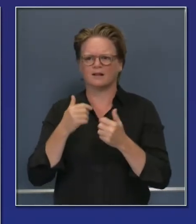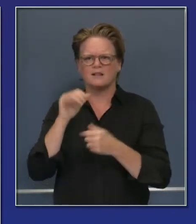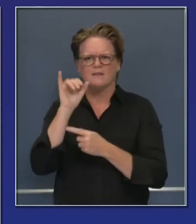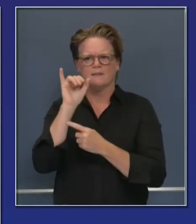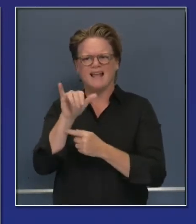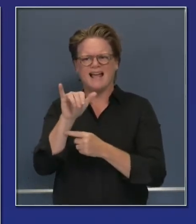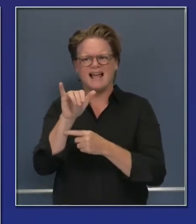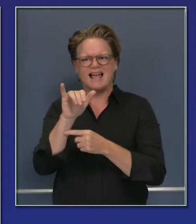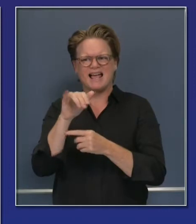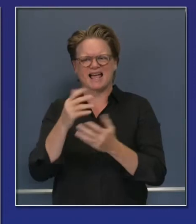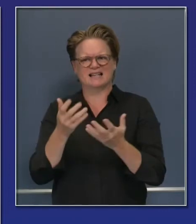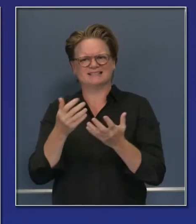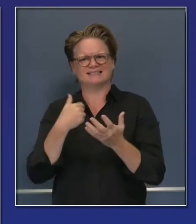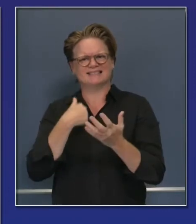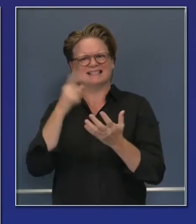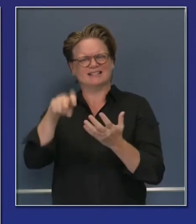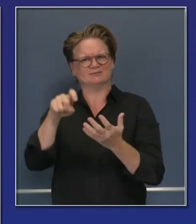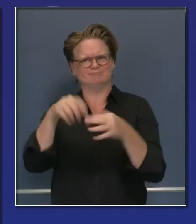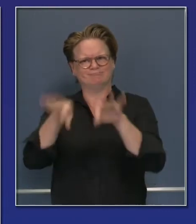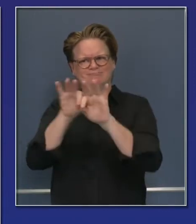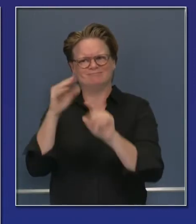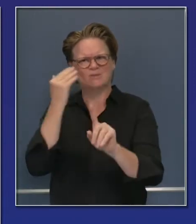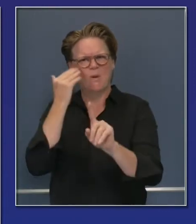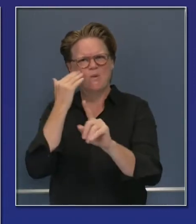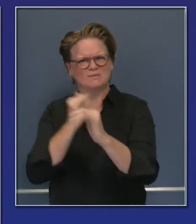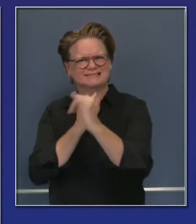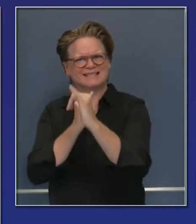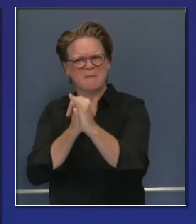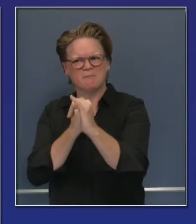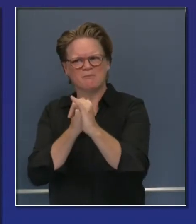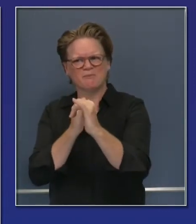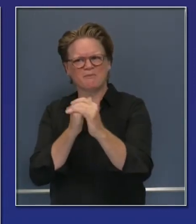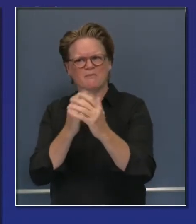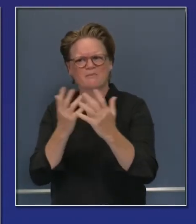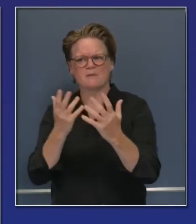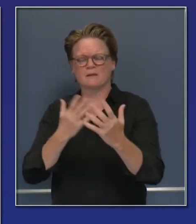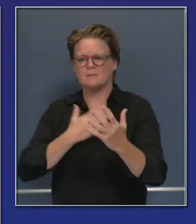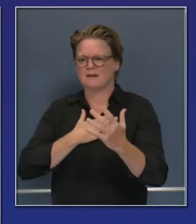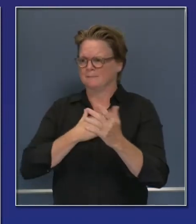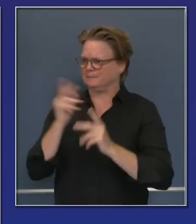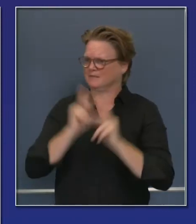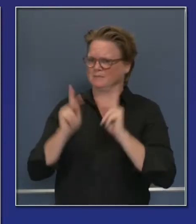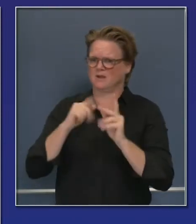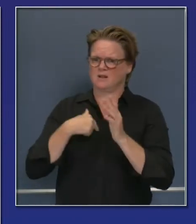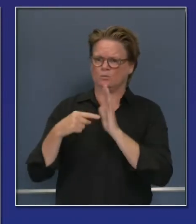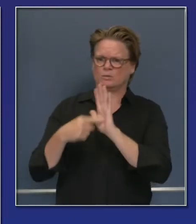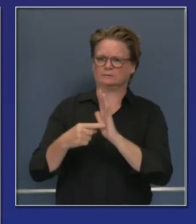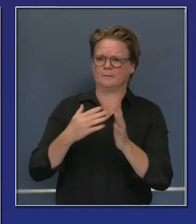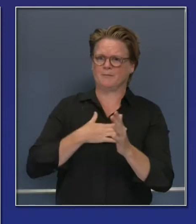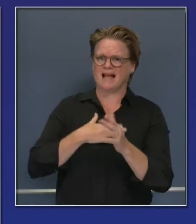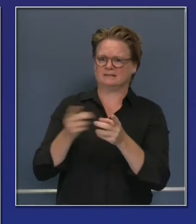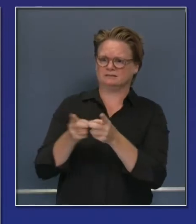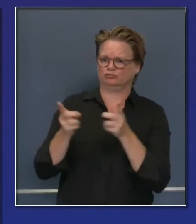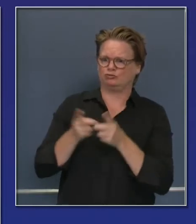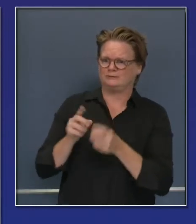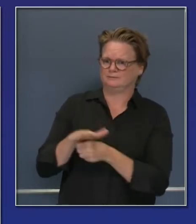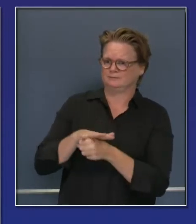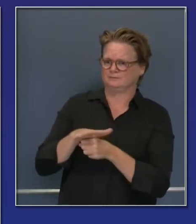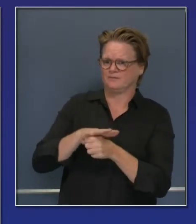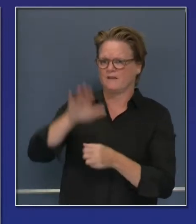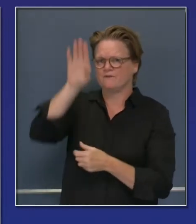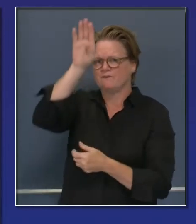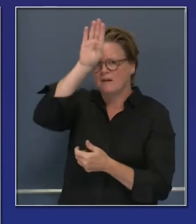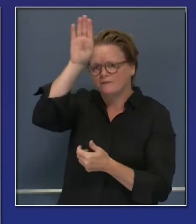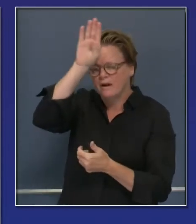has been fires in my district and the concerns about our front-line firefighters, law enforcement,